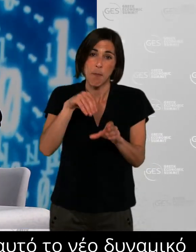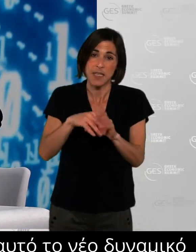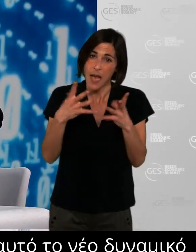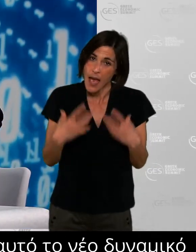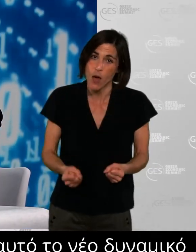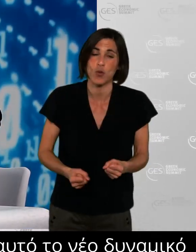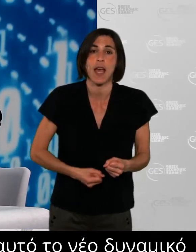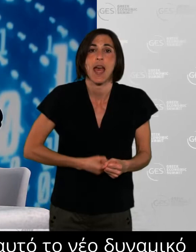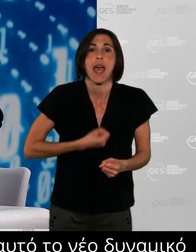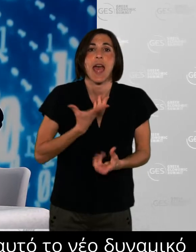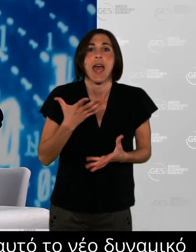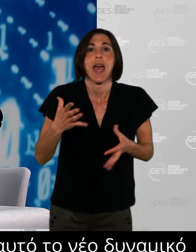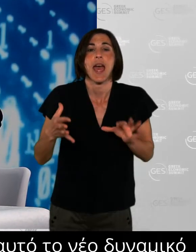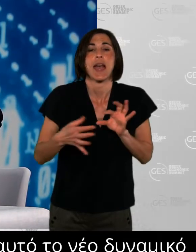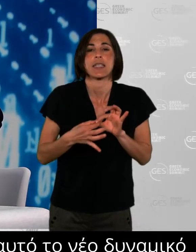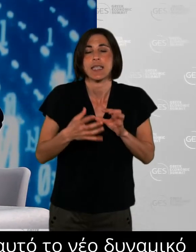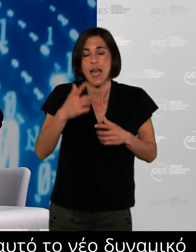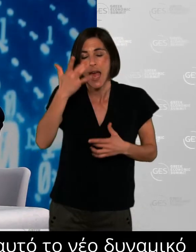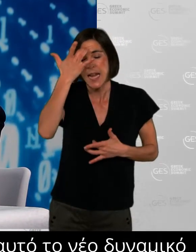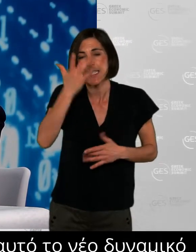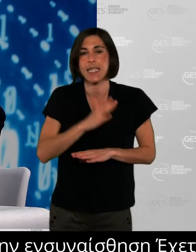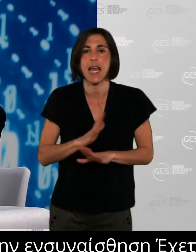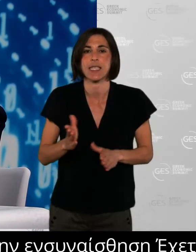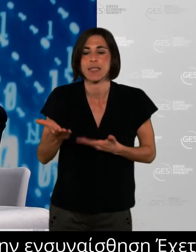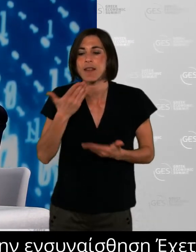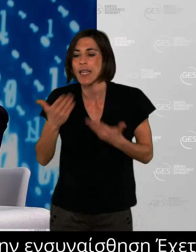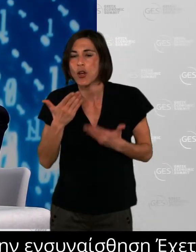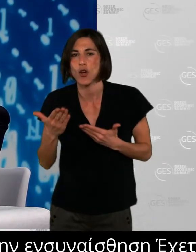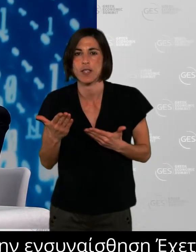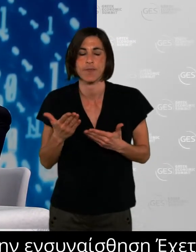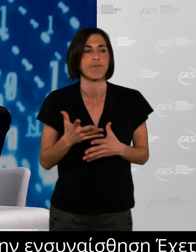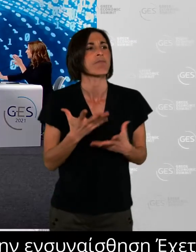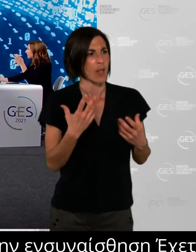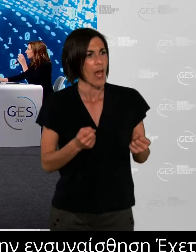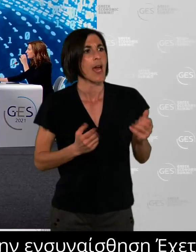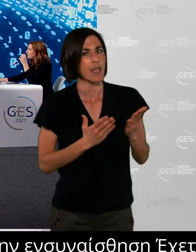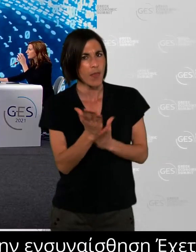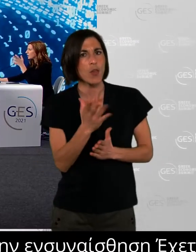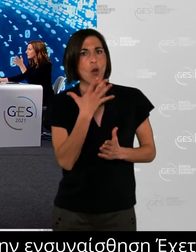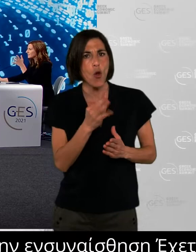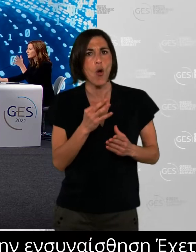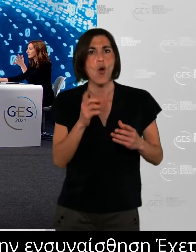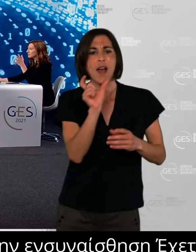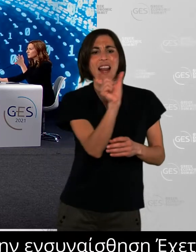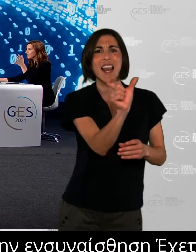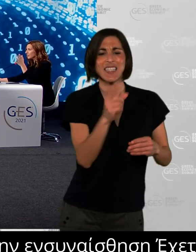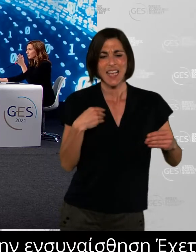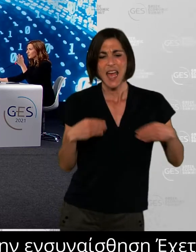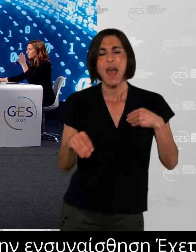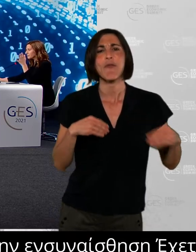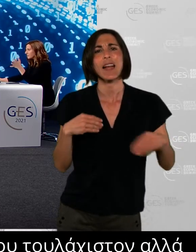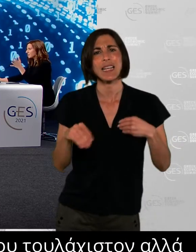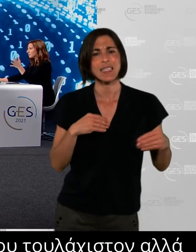is correct because the word flexibility itself at least in Greece I don't know Stephen if it's the same thing there but at least in Greeks when